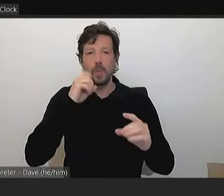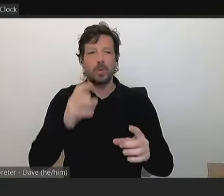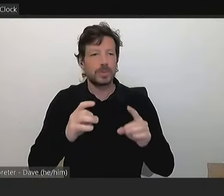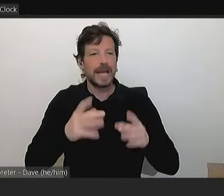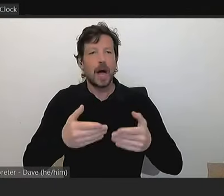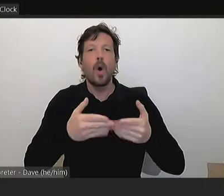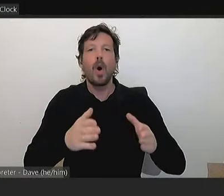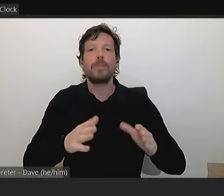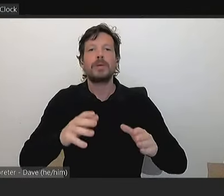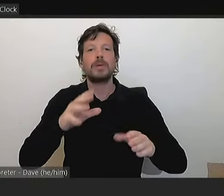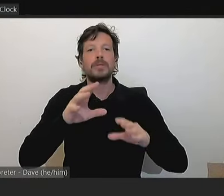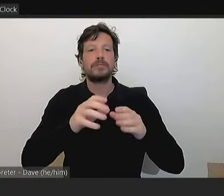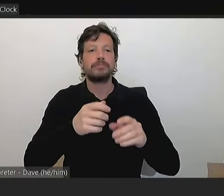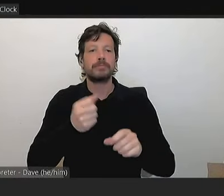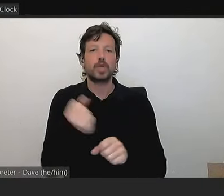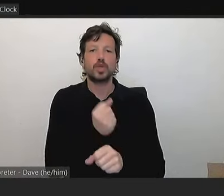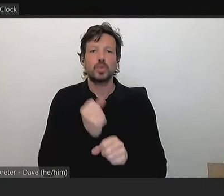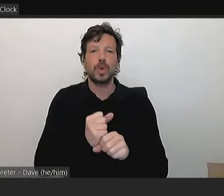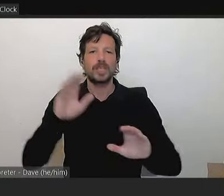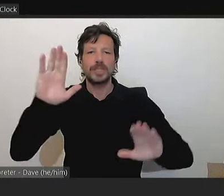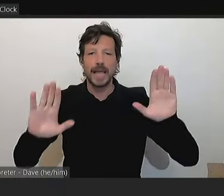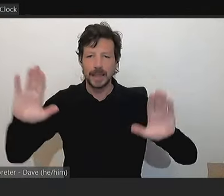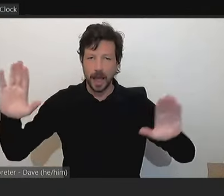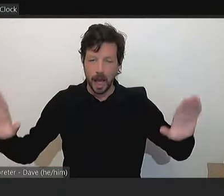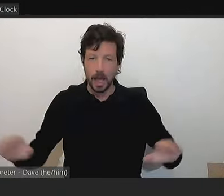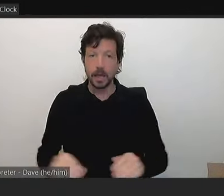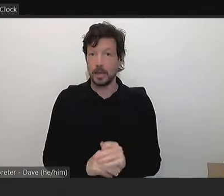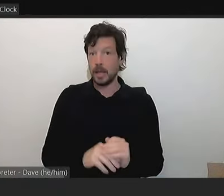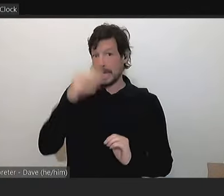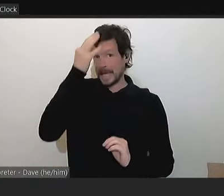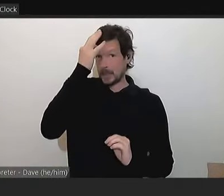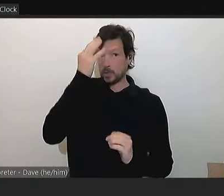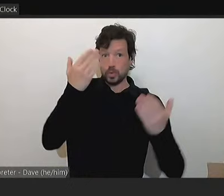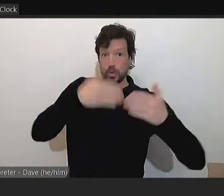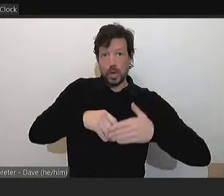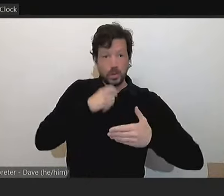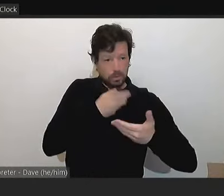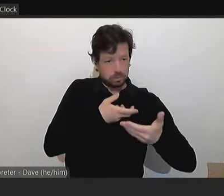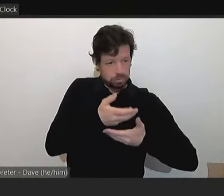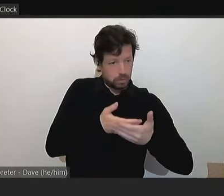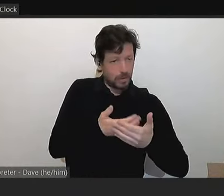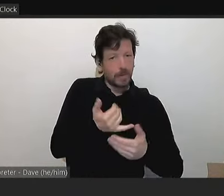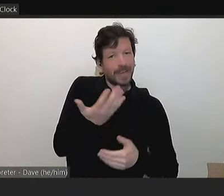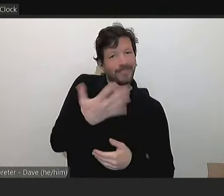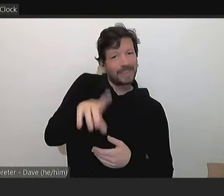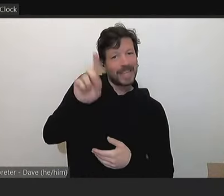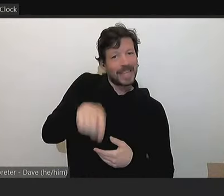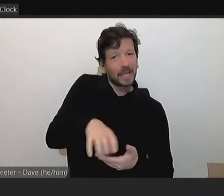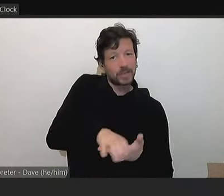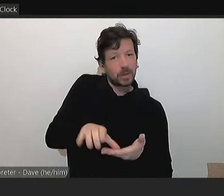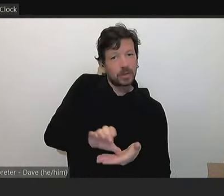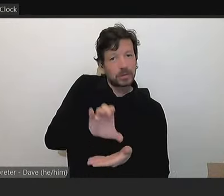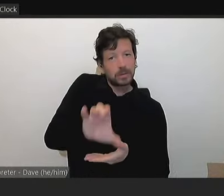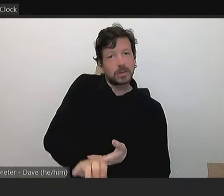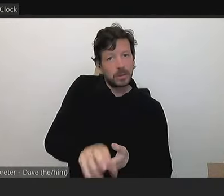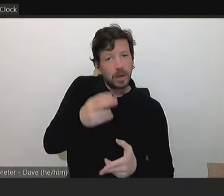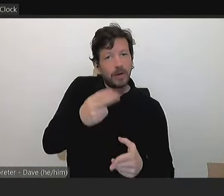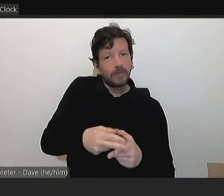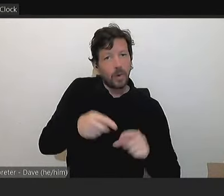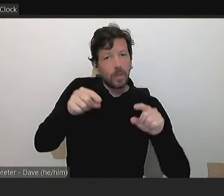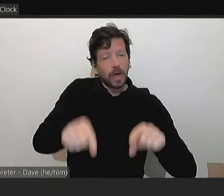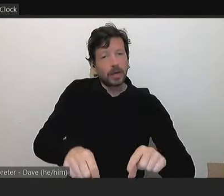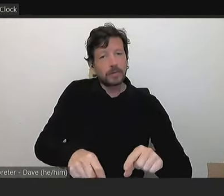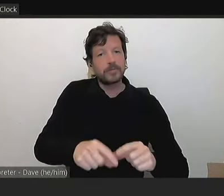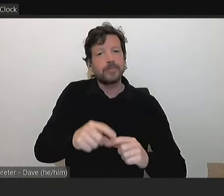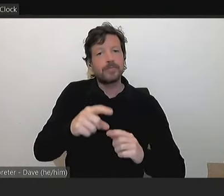tonight will be considering allocating $50,000 for this purpose for the John Cain West